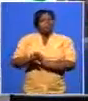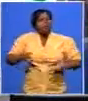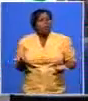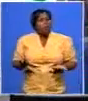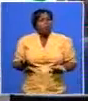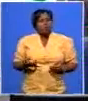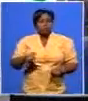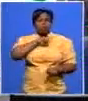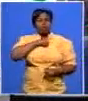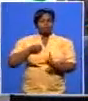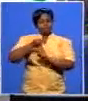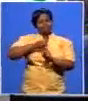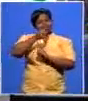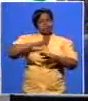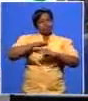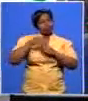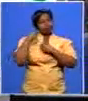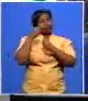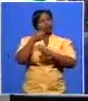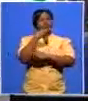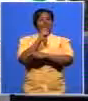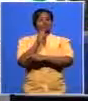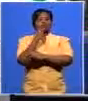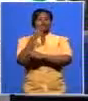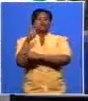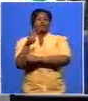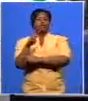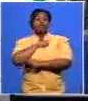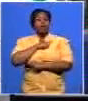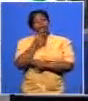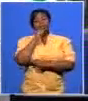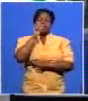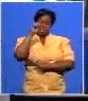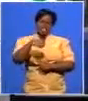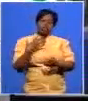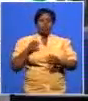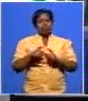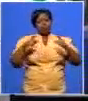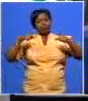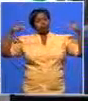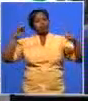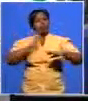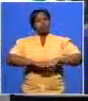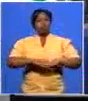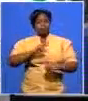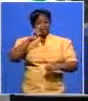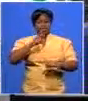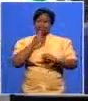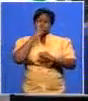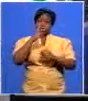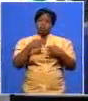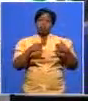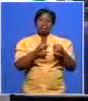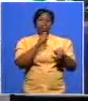steer your campaign towards 2014 because you did touch on the fact that you wanted to grow but i mean if we measure your visits to port